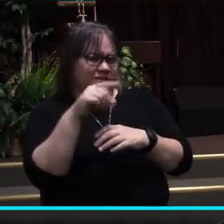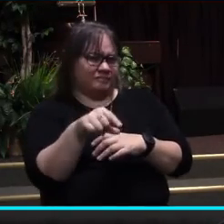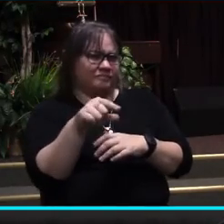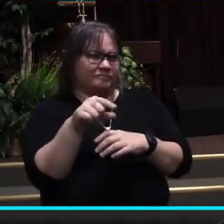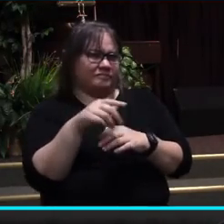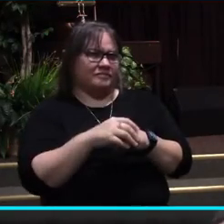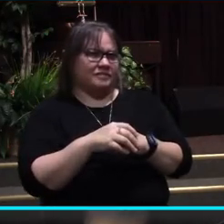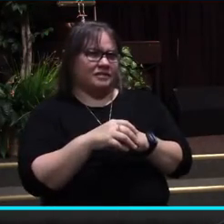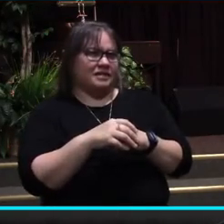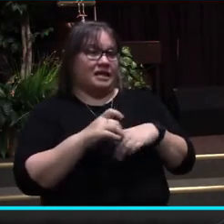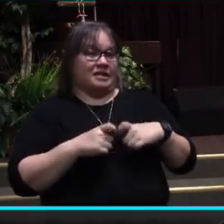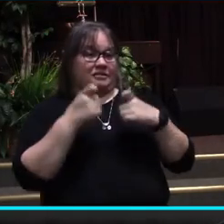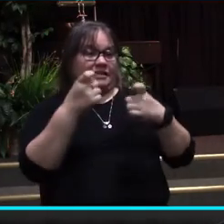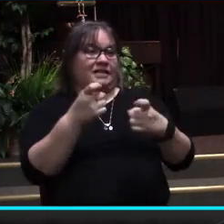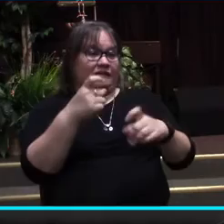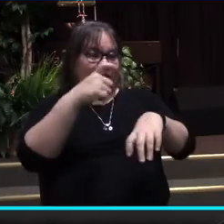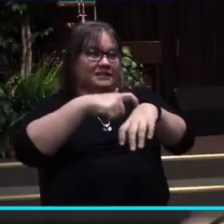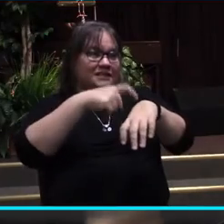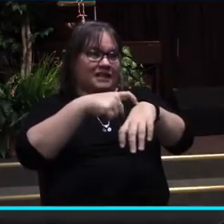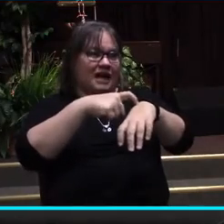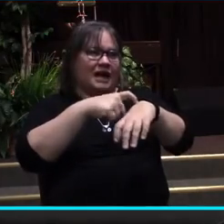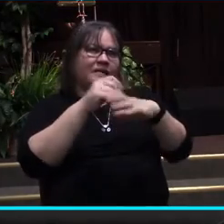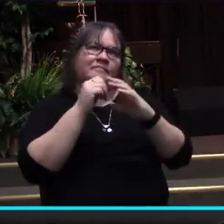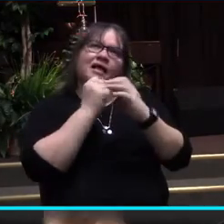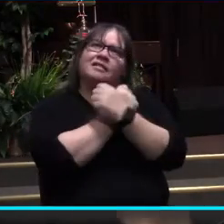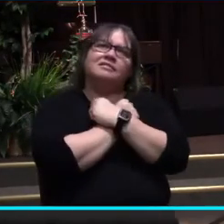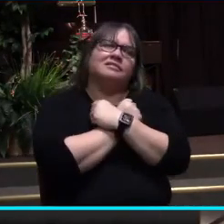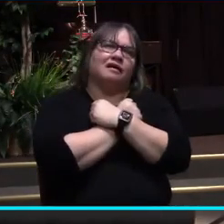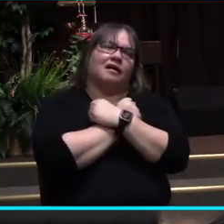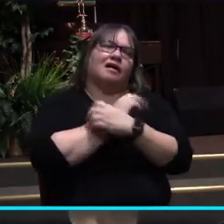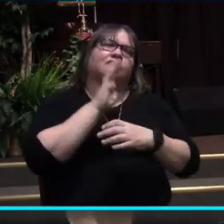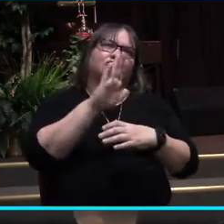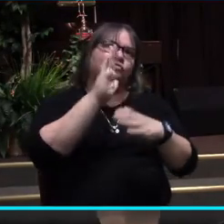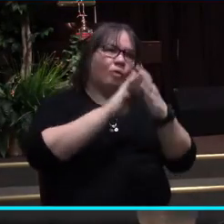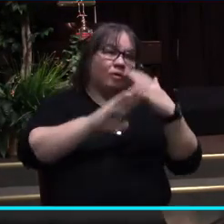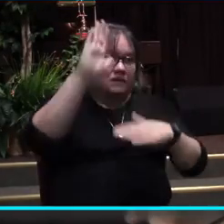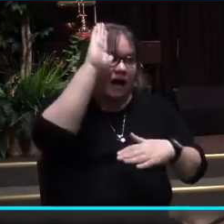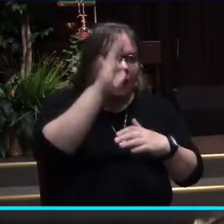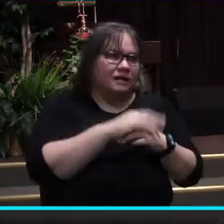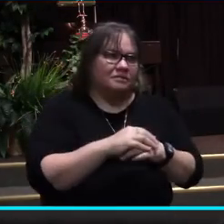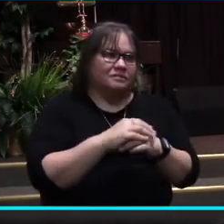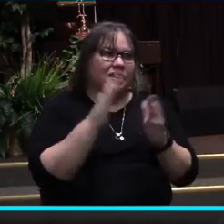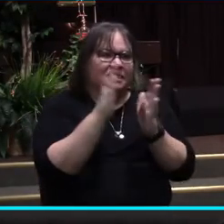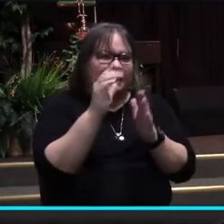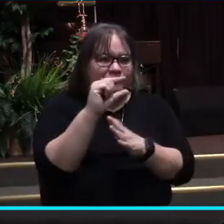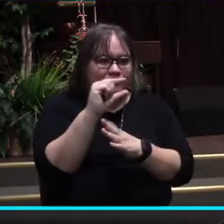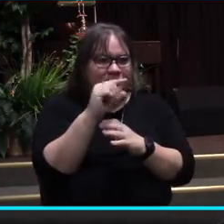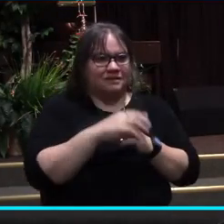That was to give your time and your devotion to your God, little g.